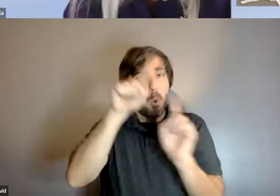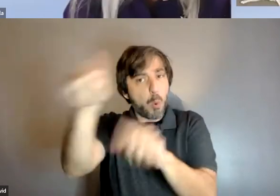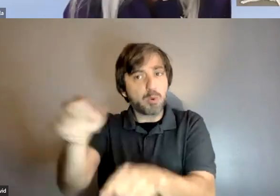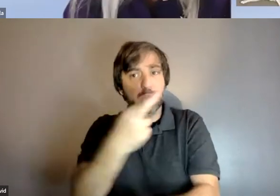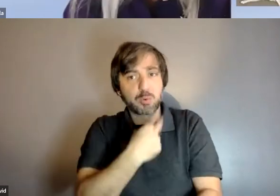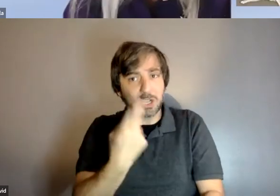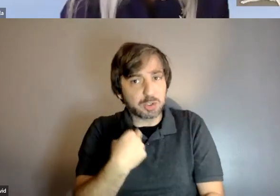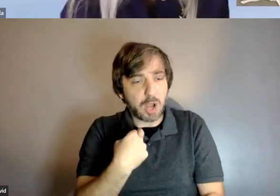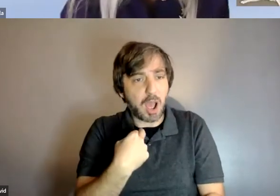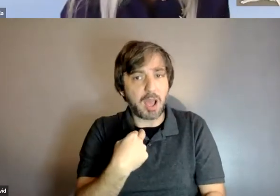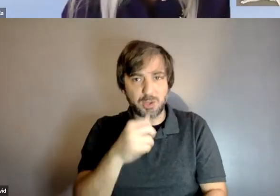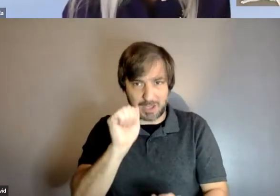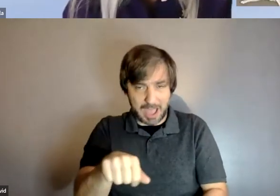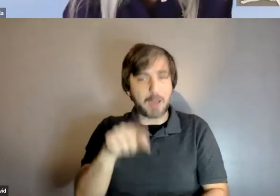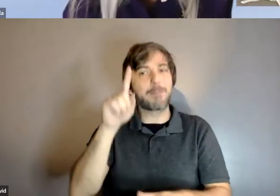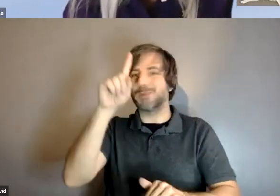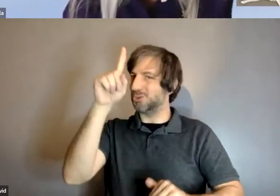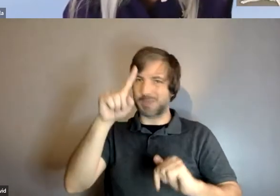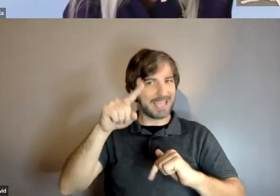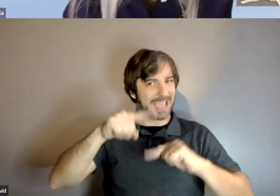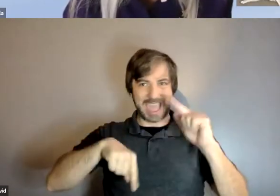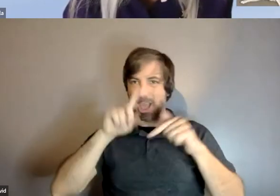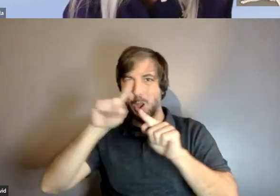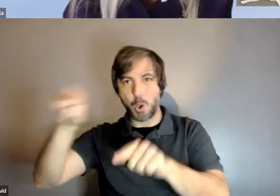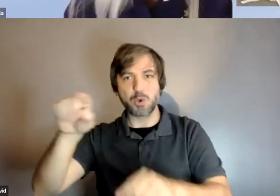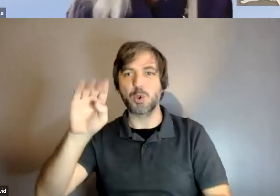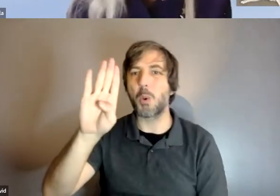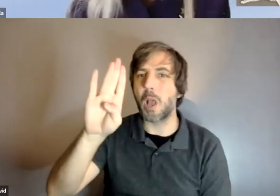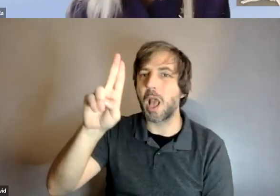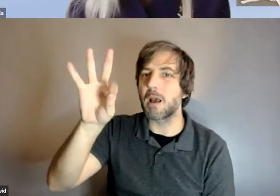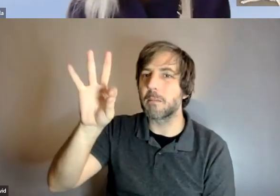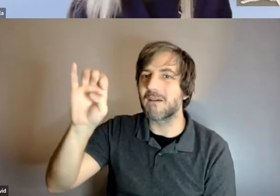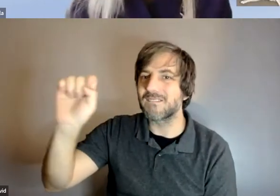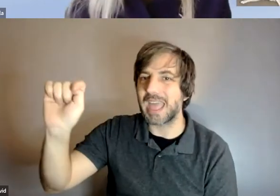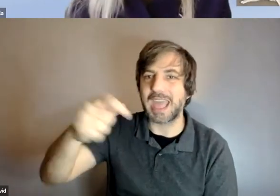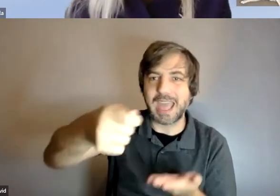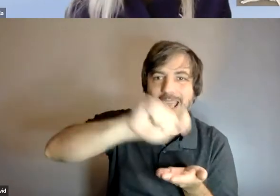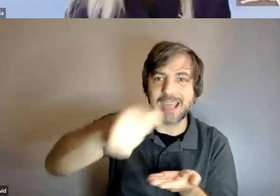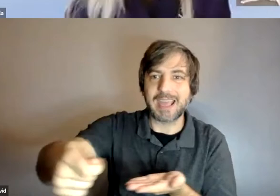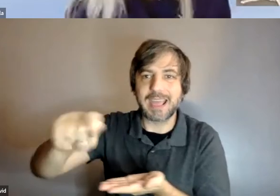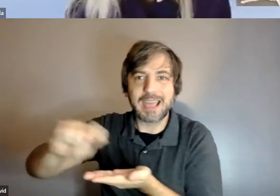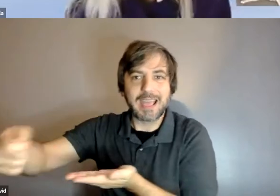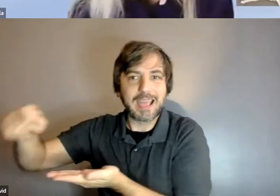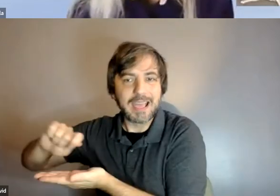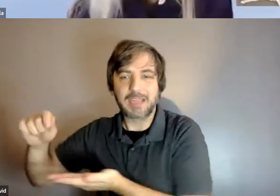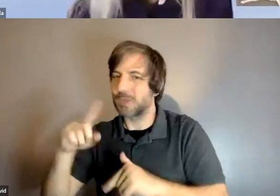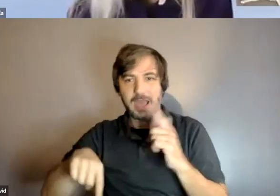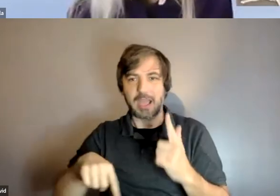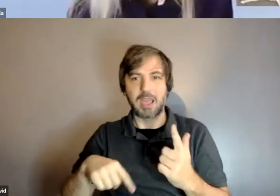cannot go up to like a buffet where the food is actually being prepared i don't know